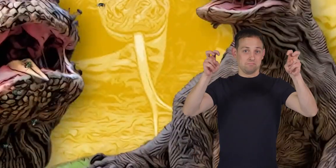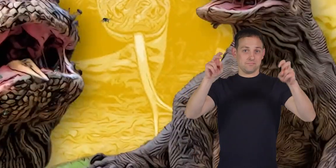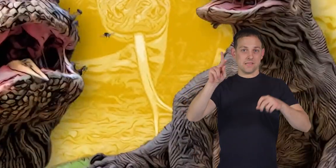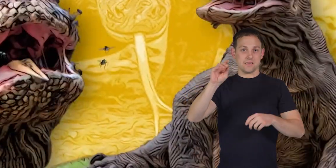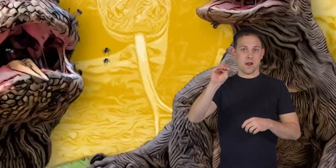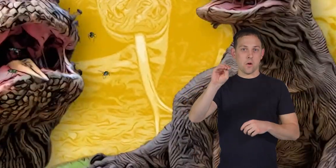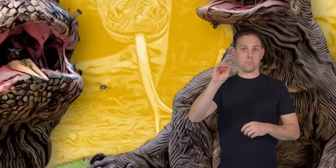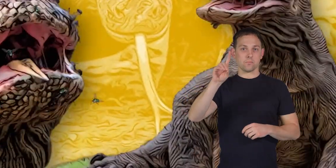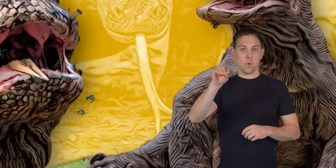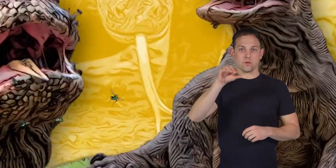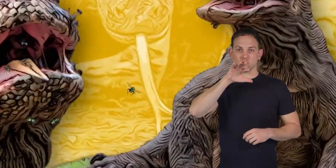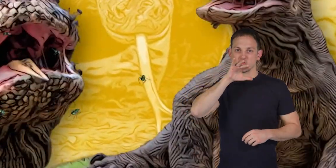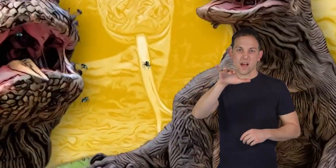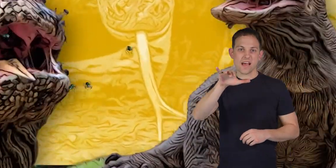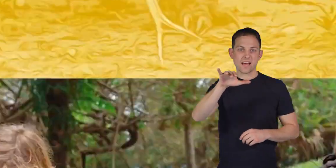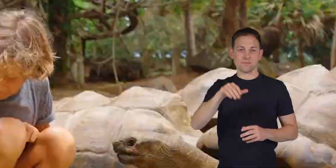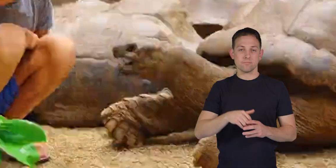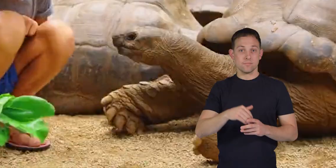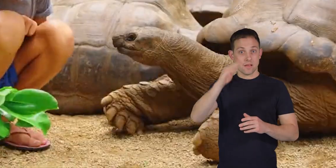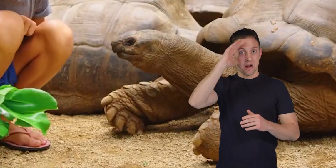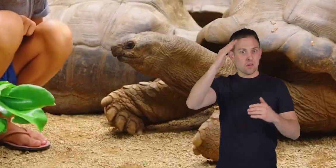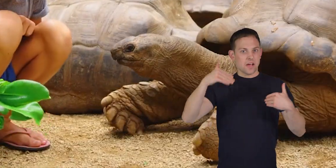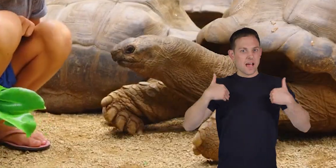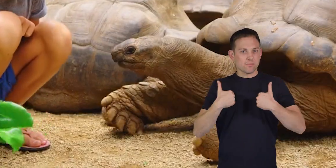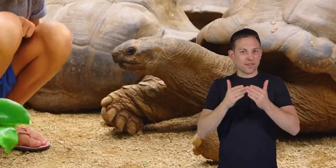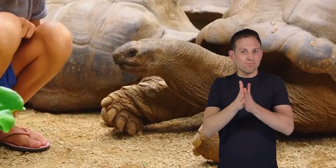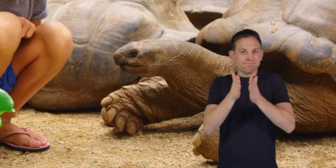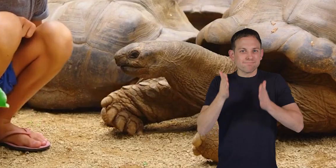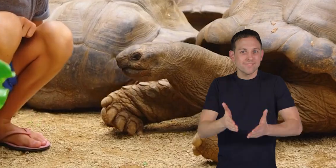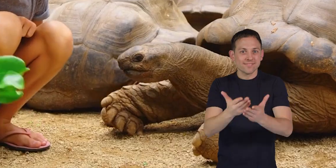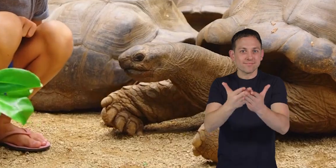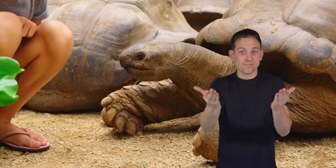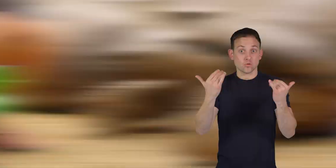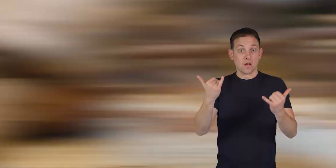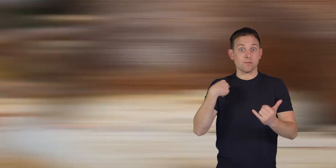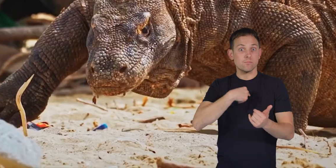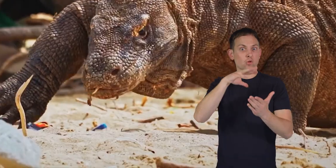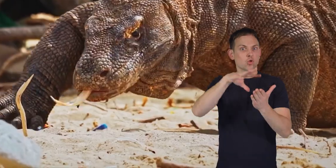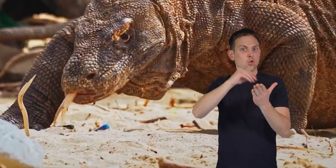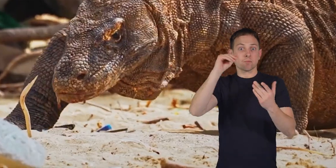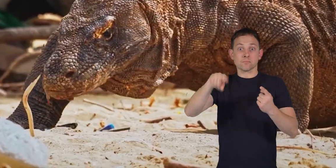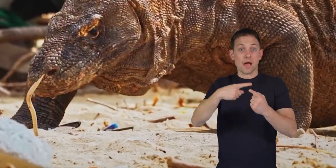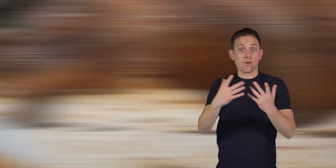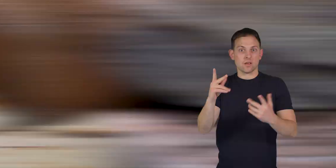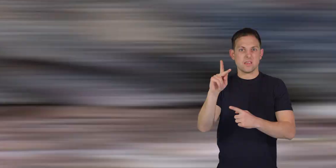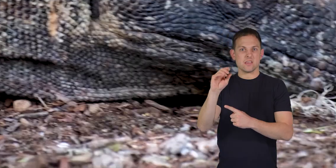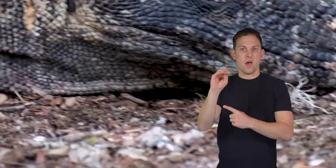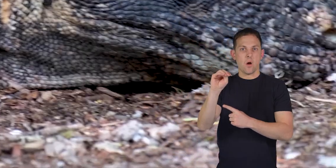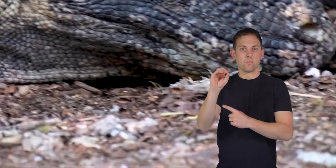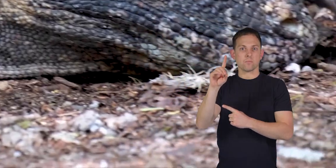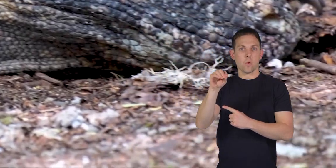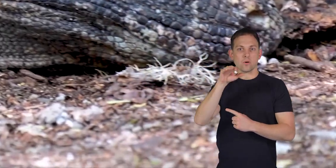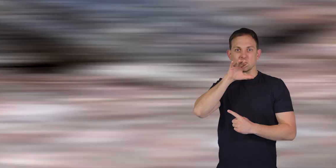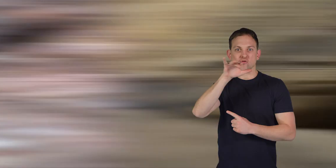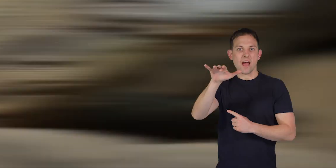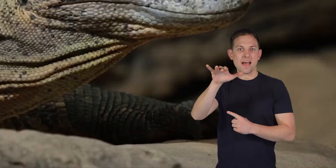Komodo dragons. Hello animal enthusiasts. Today we are going to learn all about Komodo